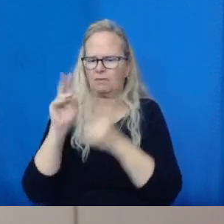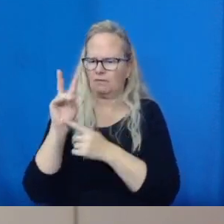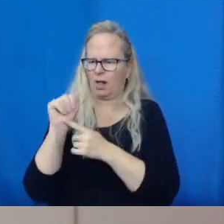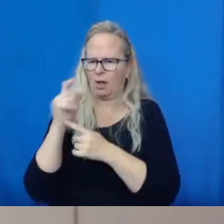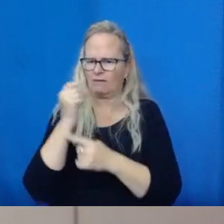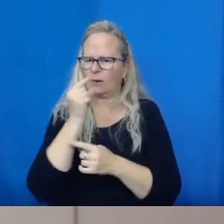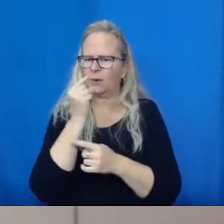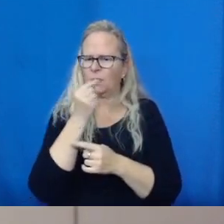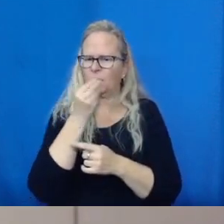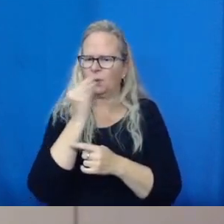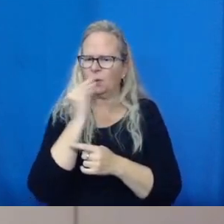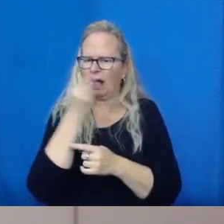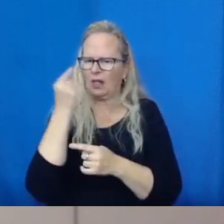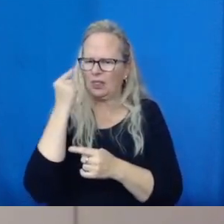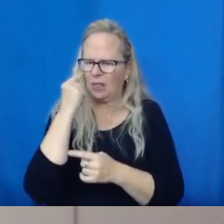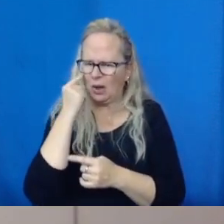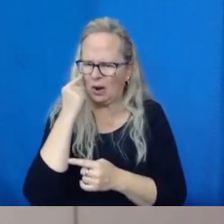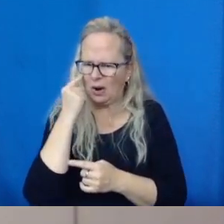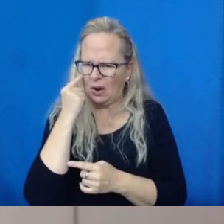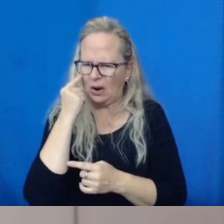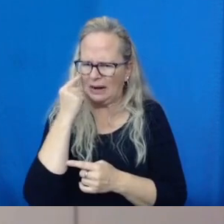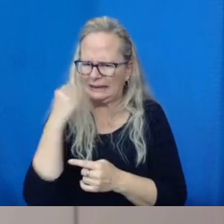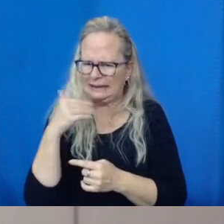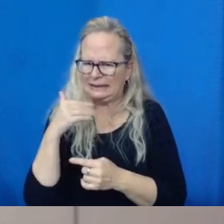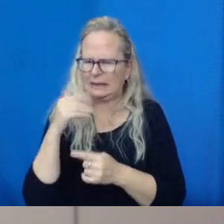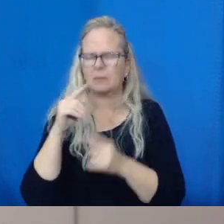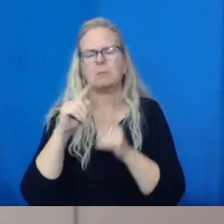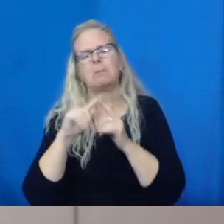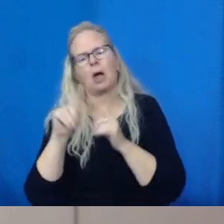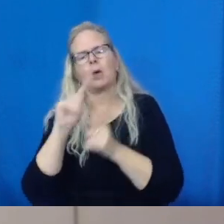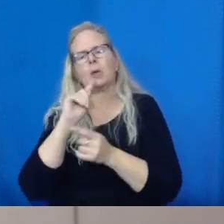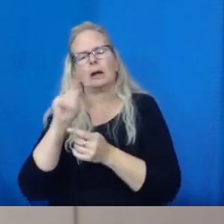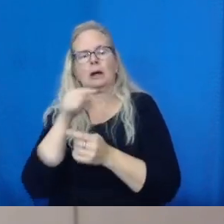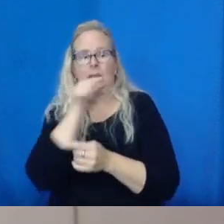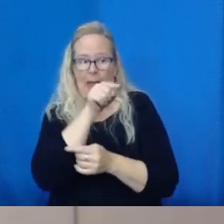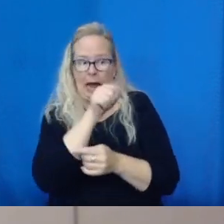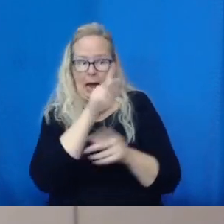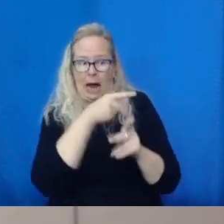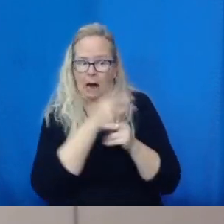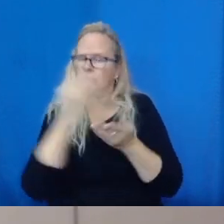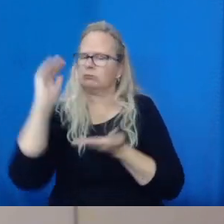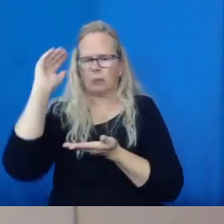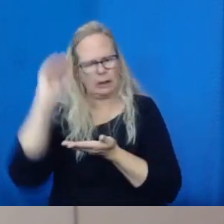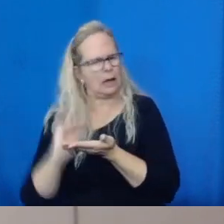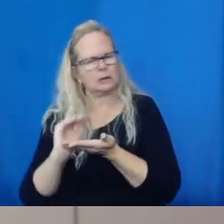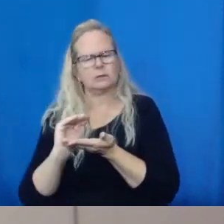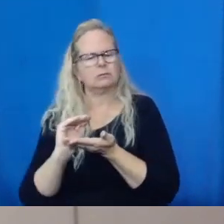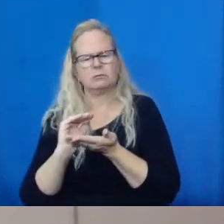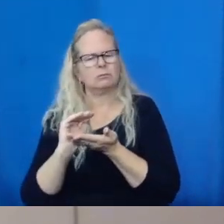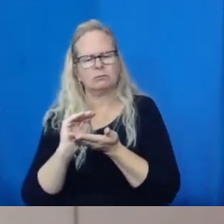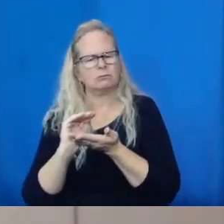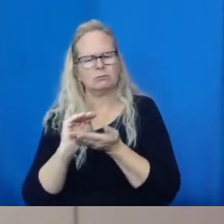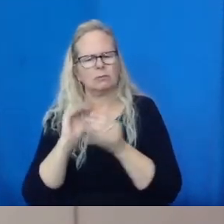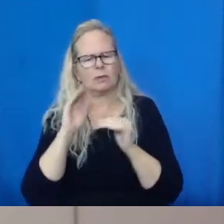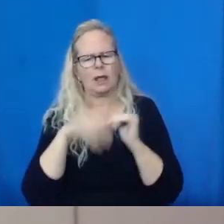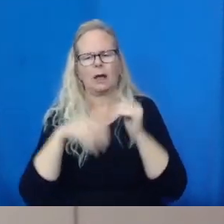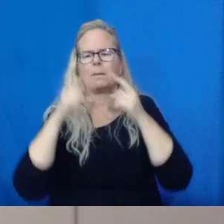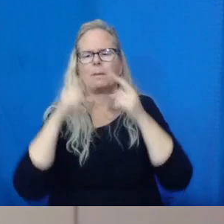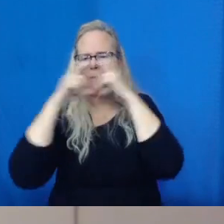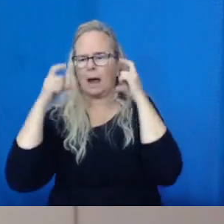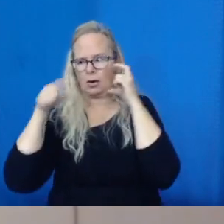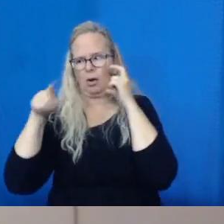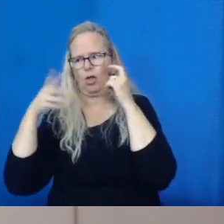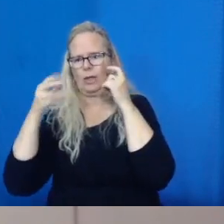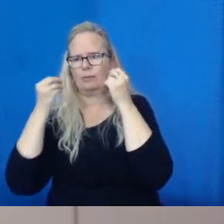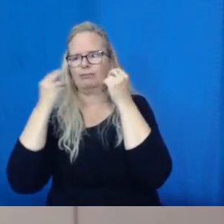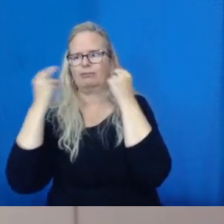valve so that the air just filters out through this material and it would still work even better for source control. So my only thing